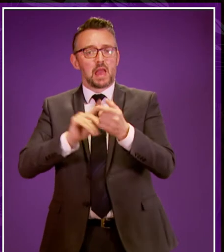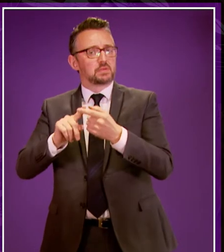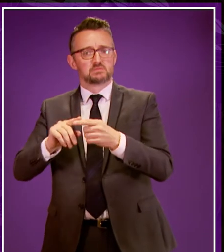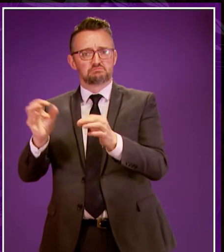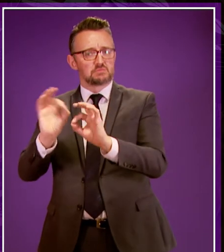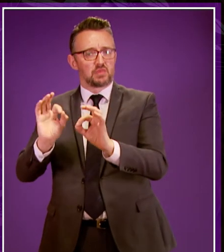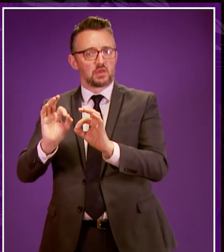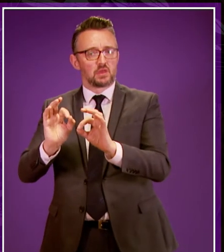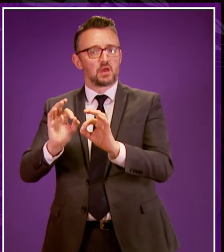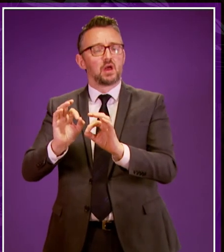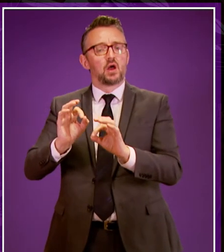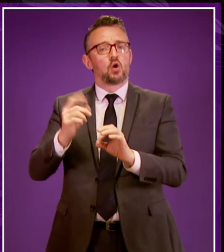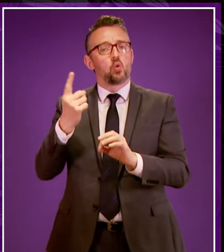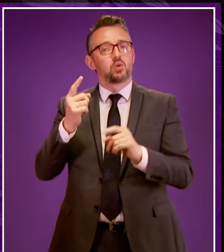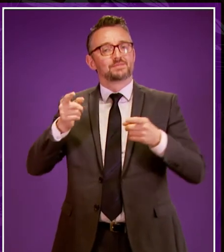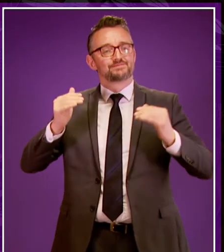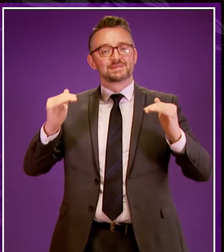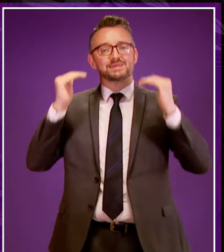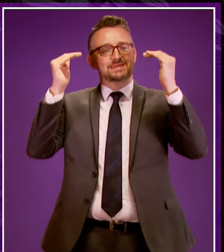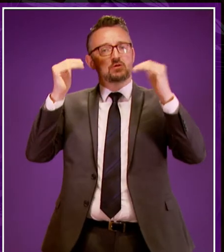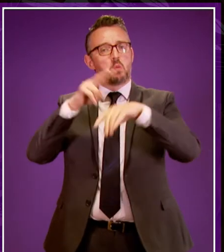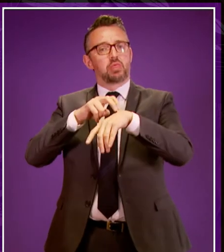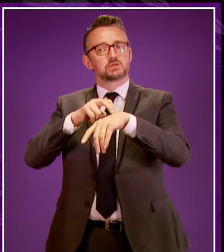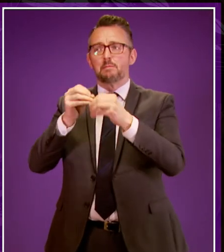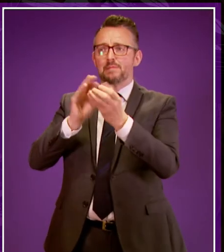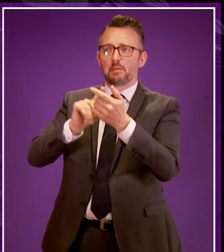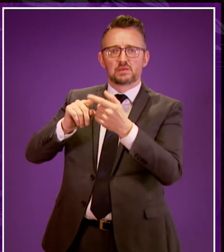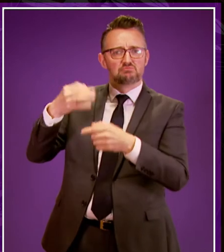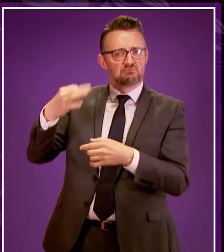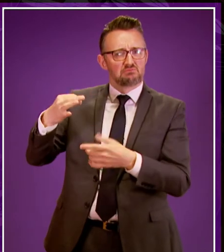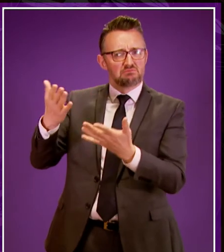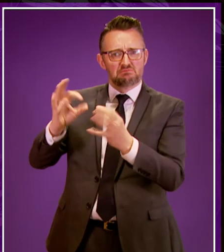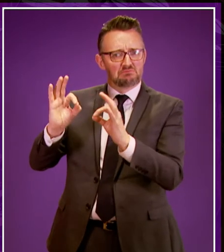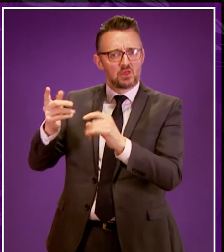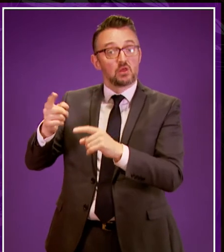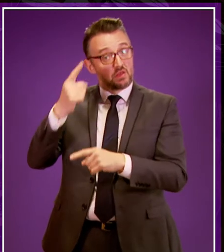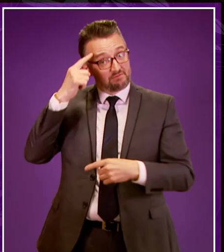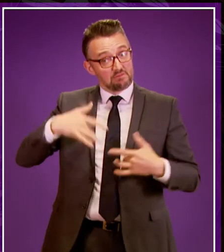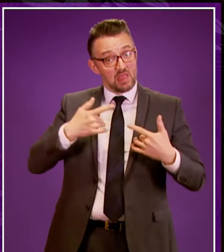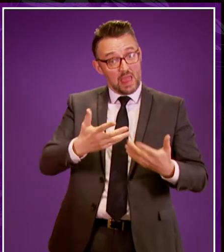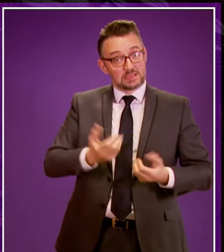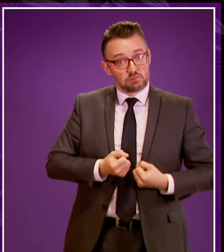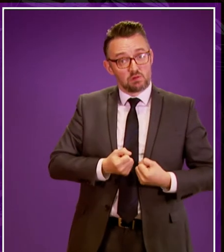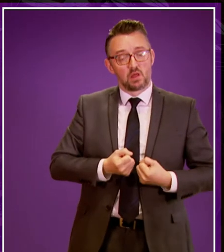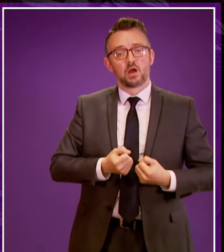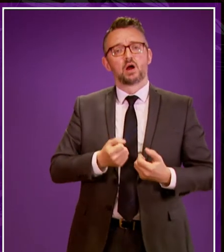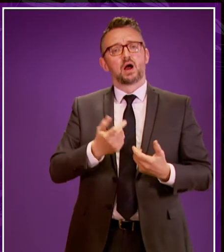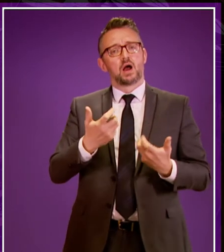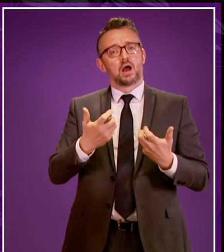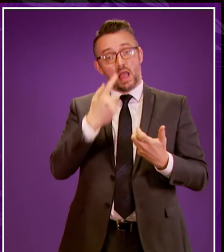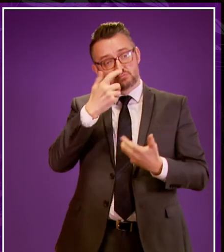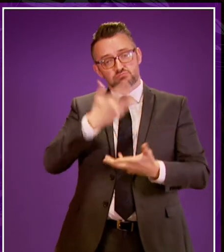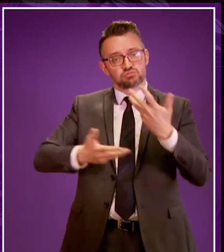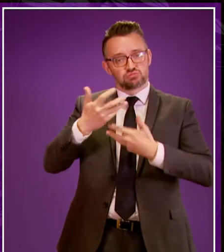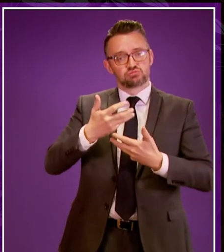BME officers in senior roles is less than the force in general. does the Cabinet Secretary believe that this is acceptable and can he outline any steps that he